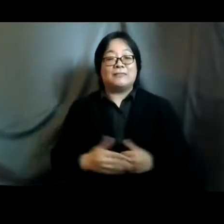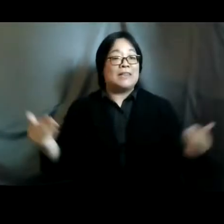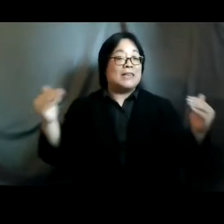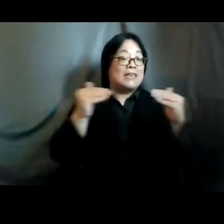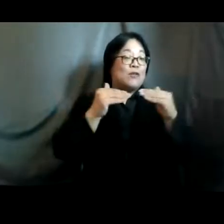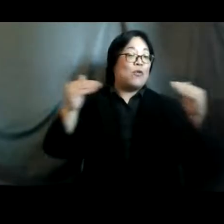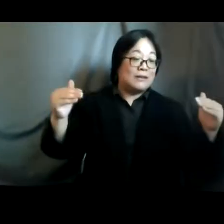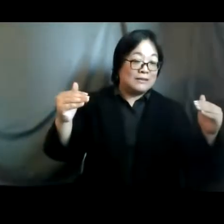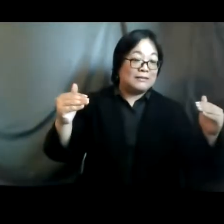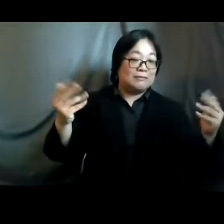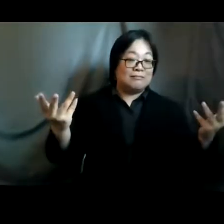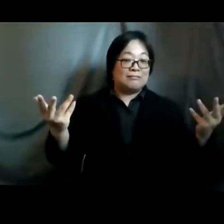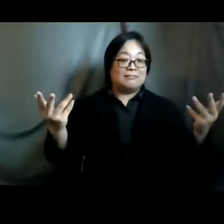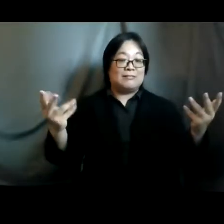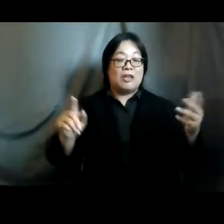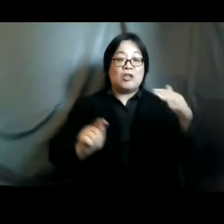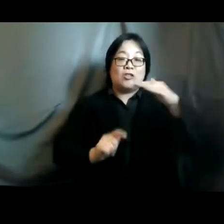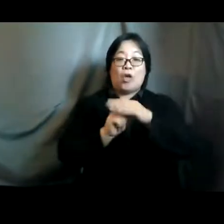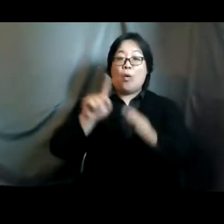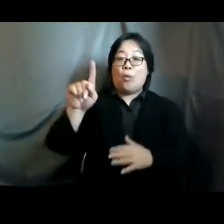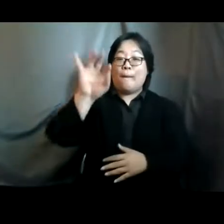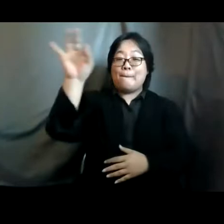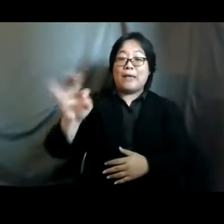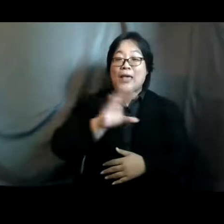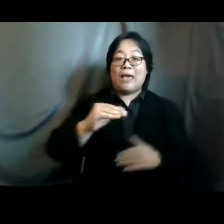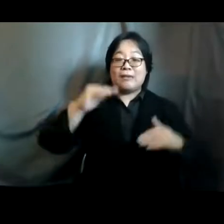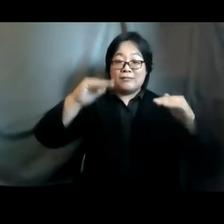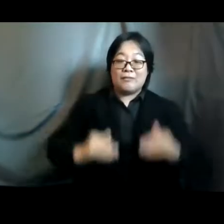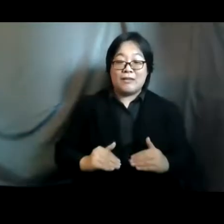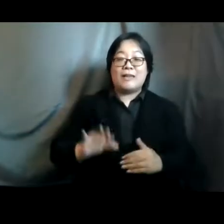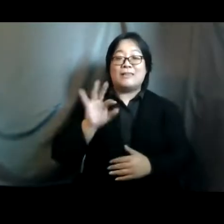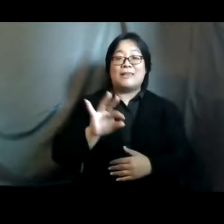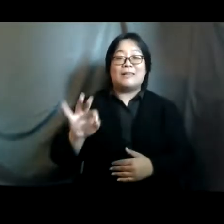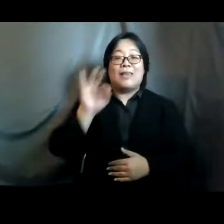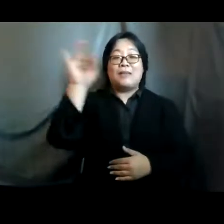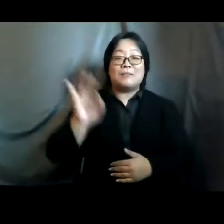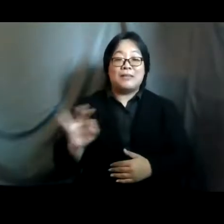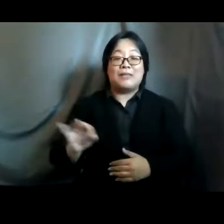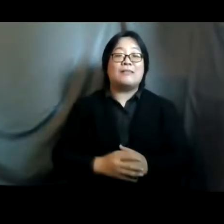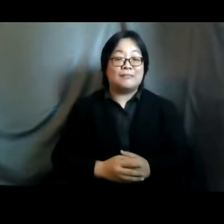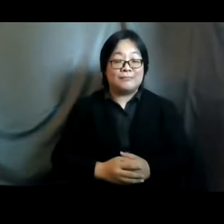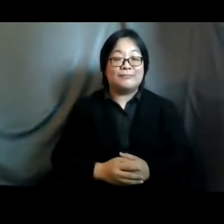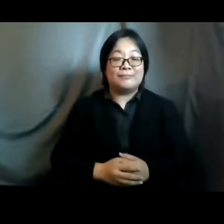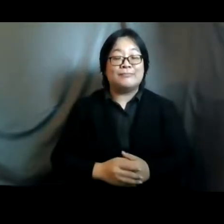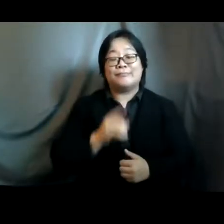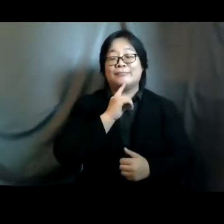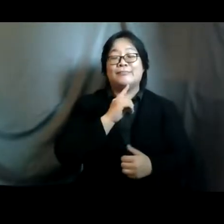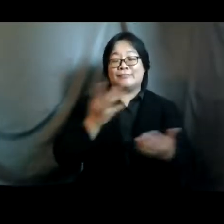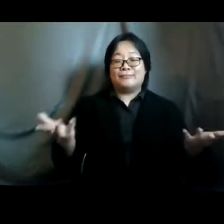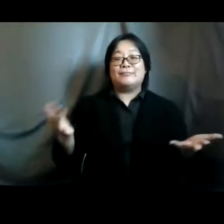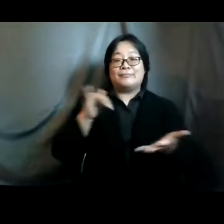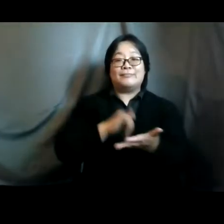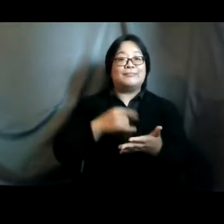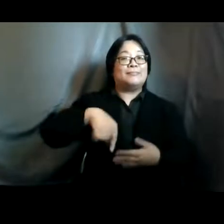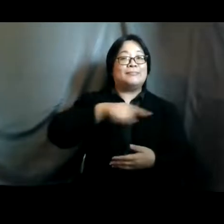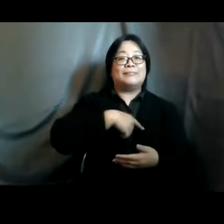between the top uh one percent and the rest of the bottom 99 percent uh and uh that is of course something that calls us to actually